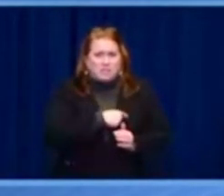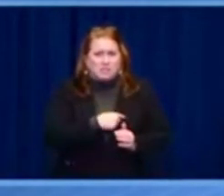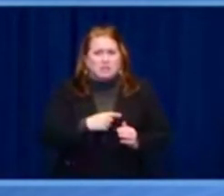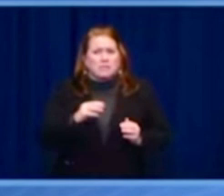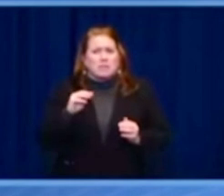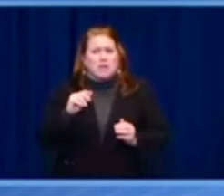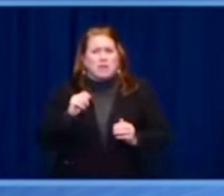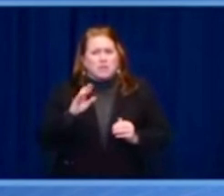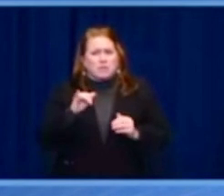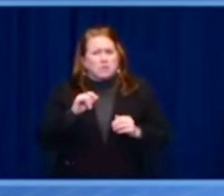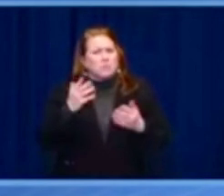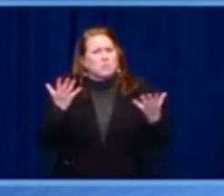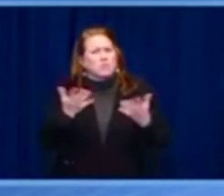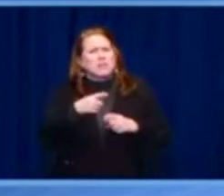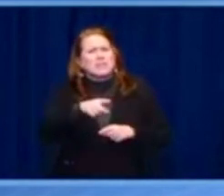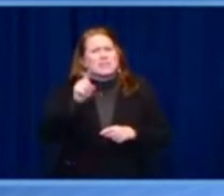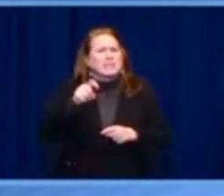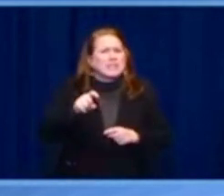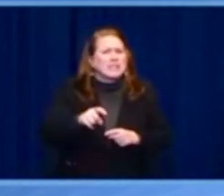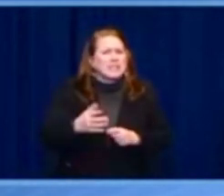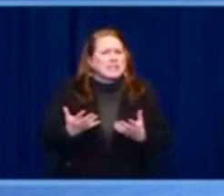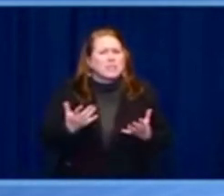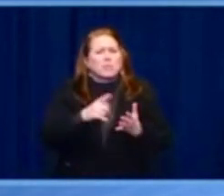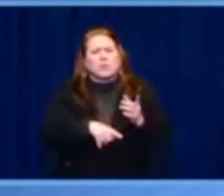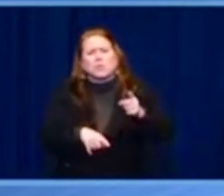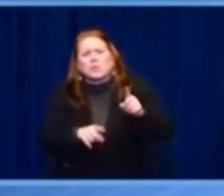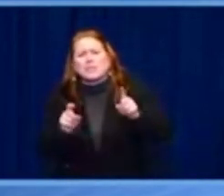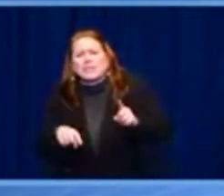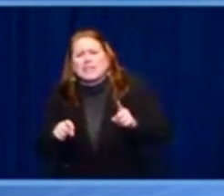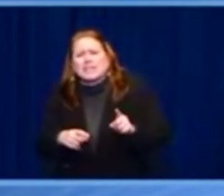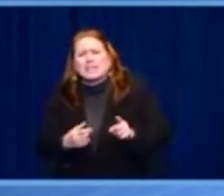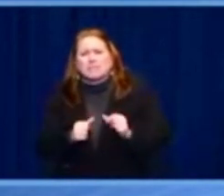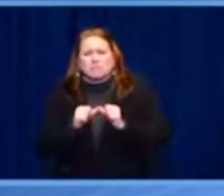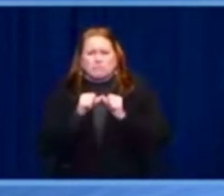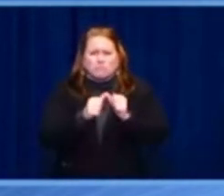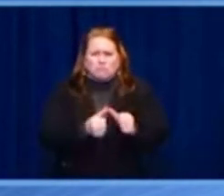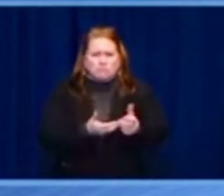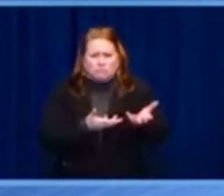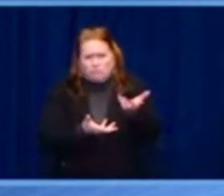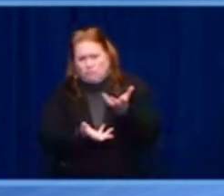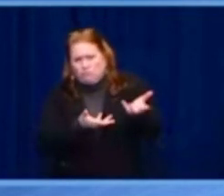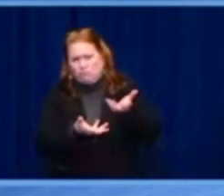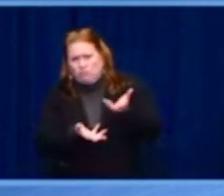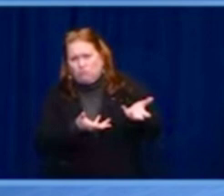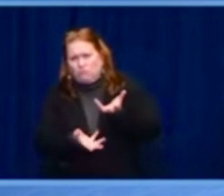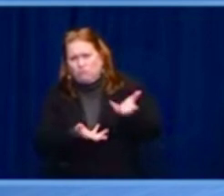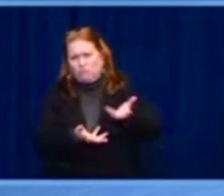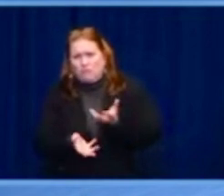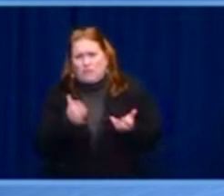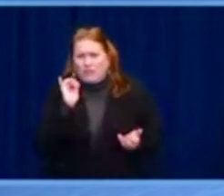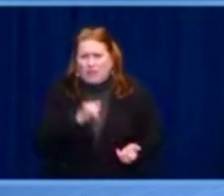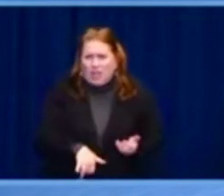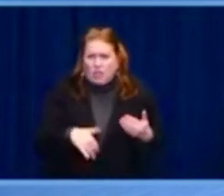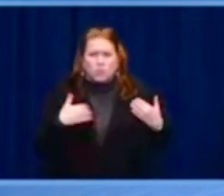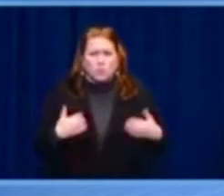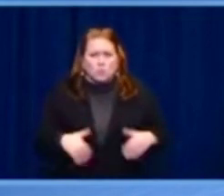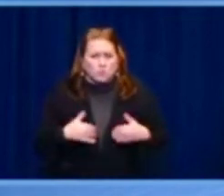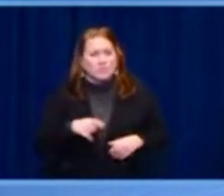now in the decisive time, and it is our joint responsibility, what exactly will